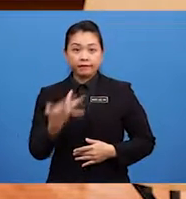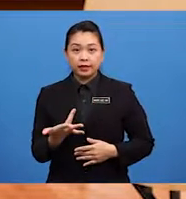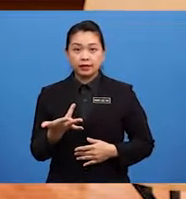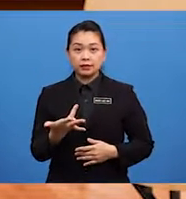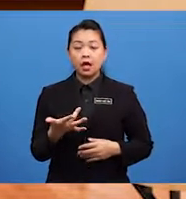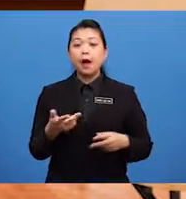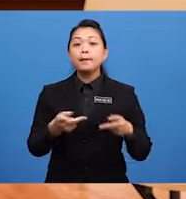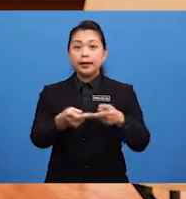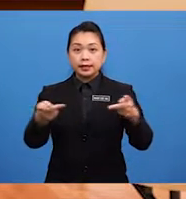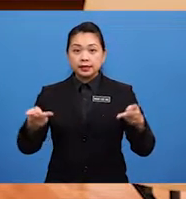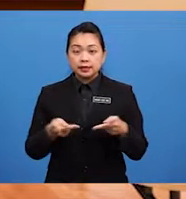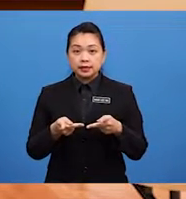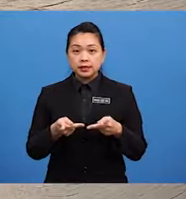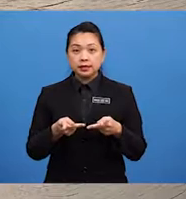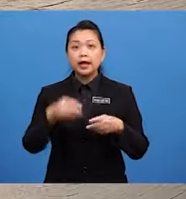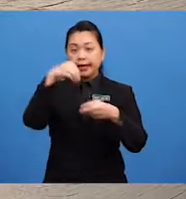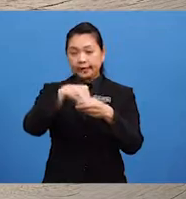at a carnival